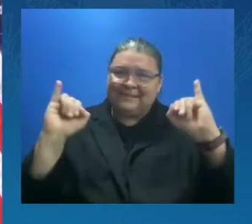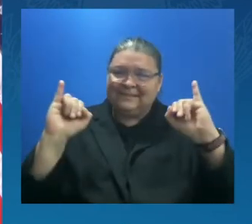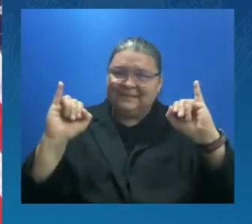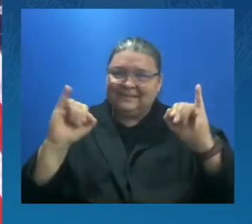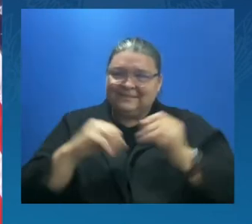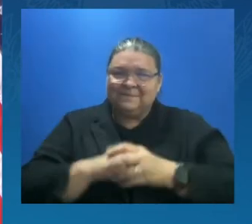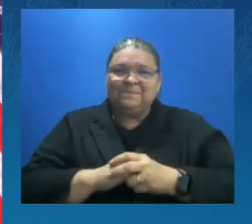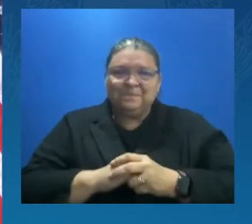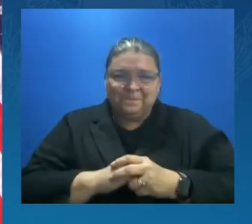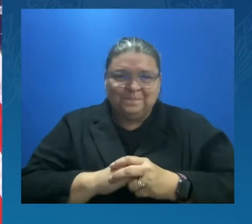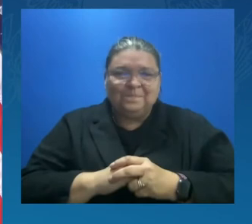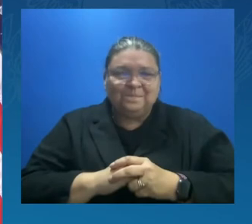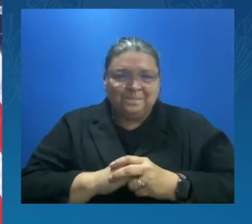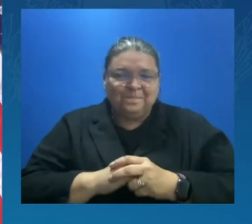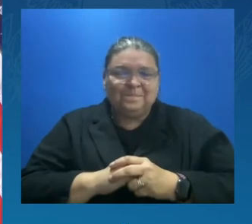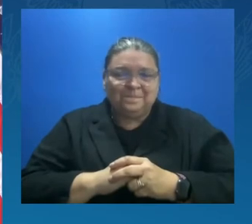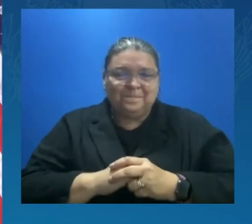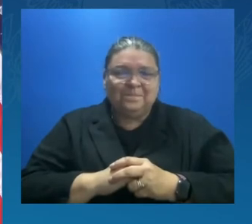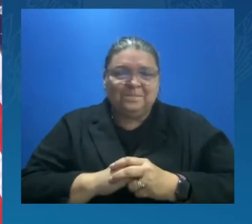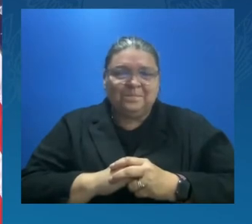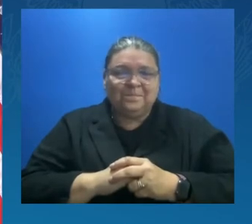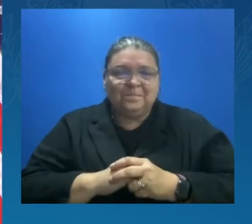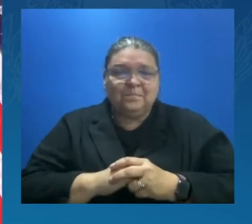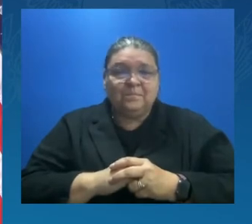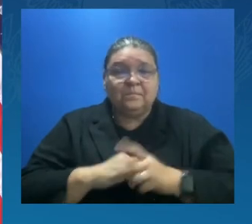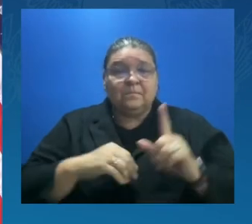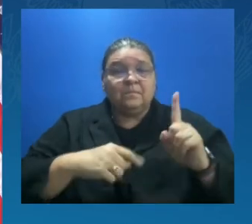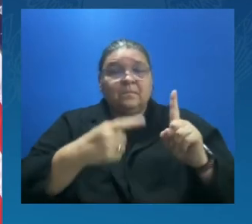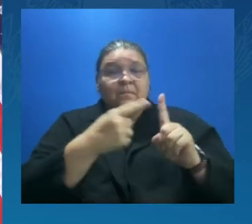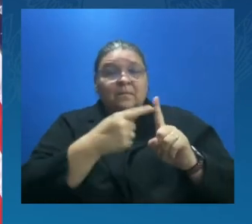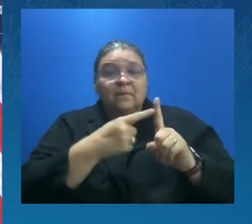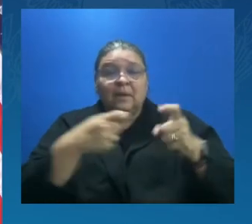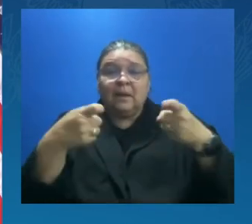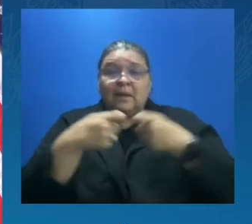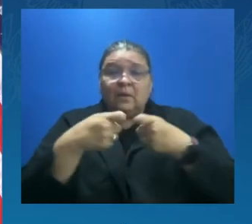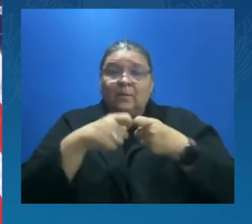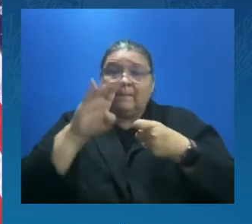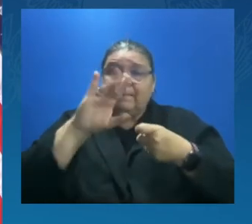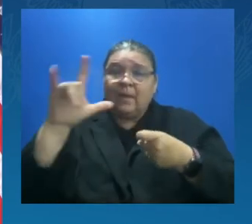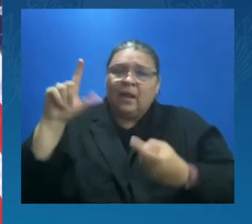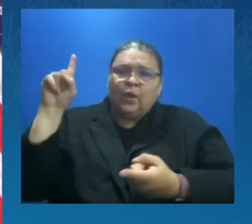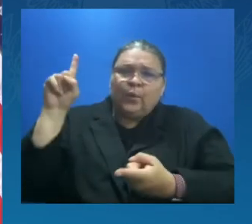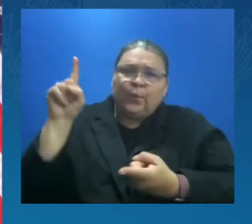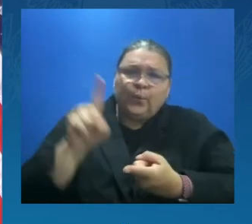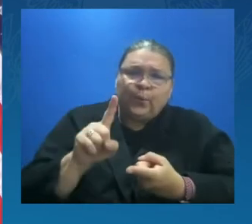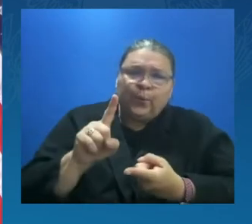And it will lower electricity bills for millions of working families.